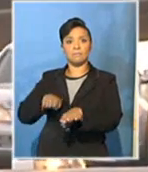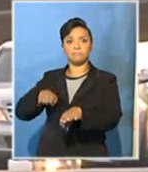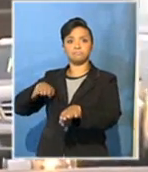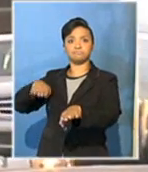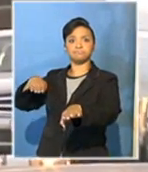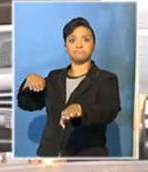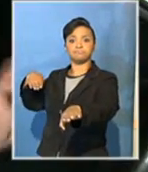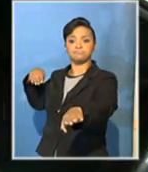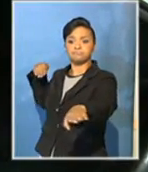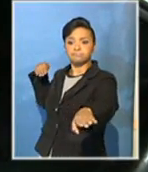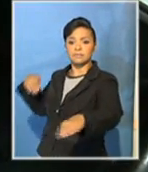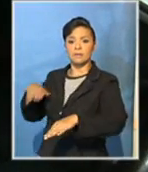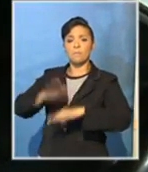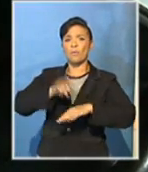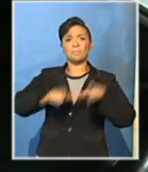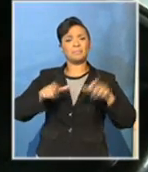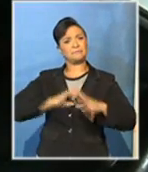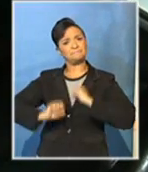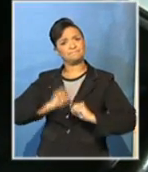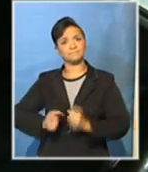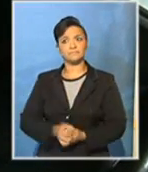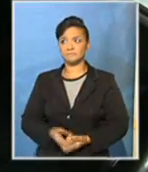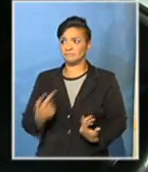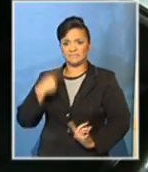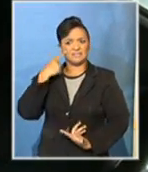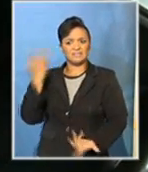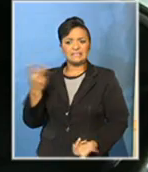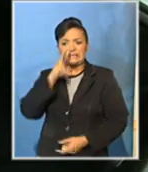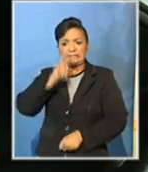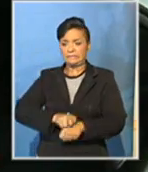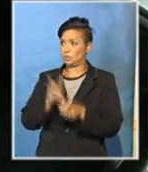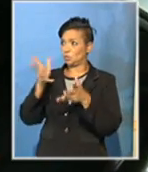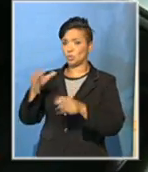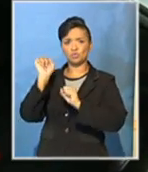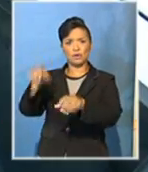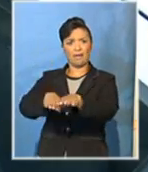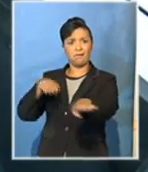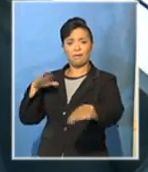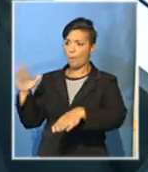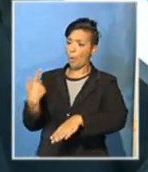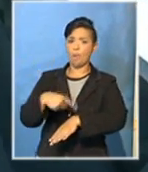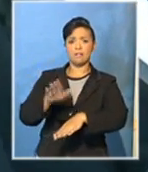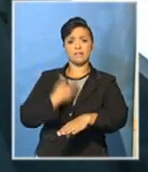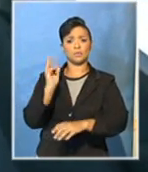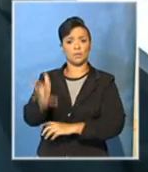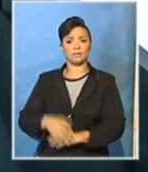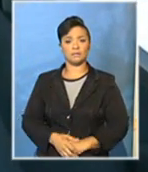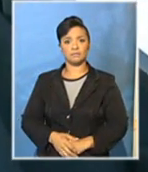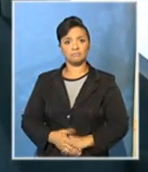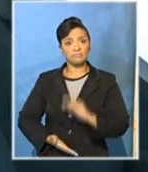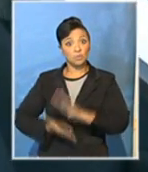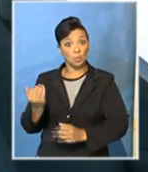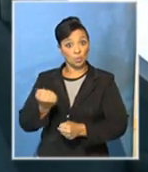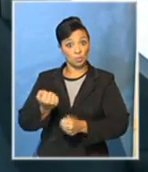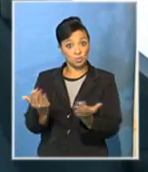the frustration. I think it's all unnecessary and it's all a bit too much for us. We're all going to be late for work. We're going to school and we're going to a